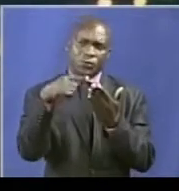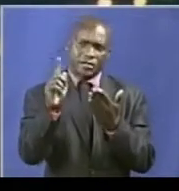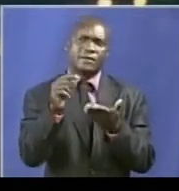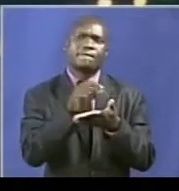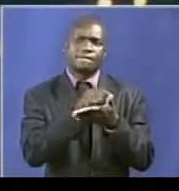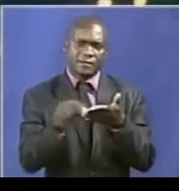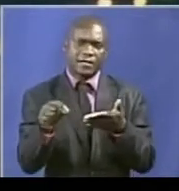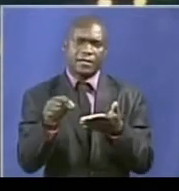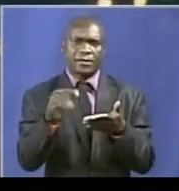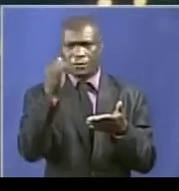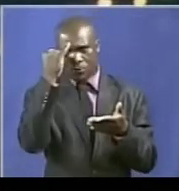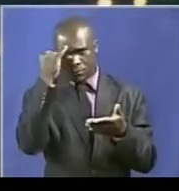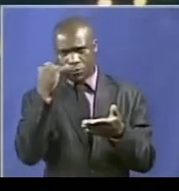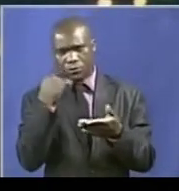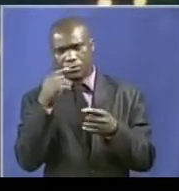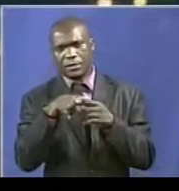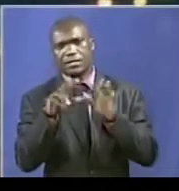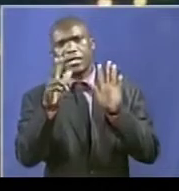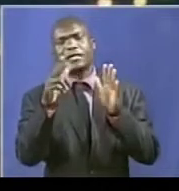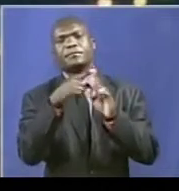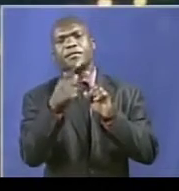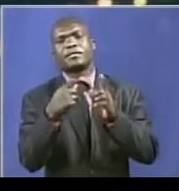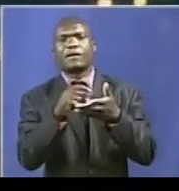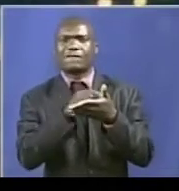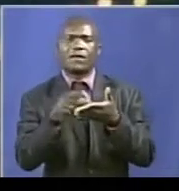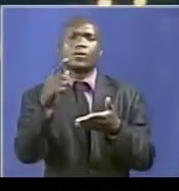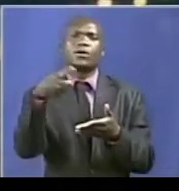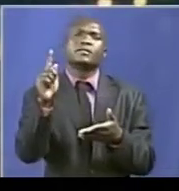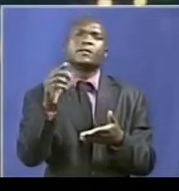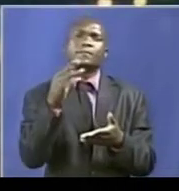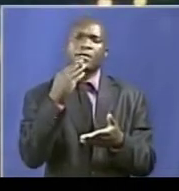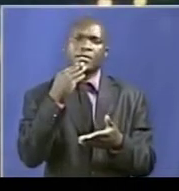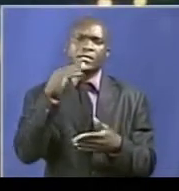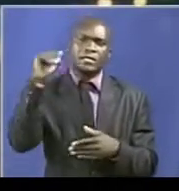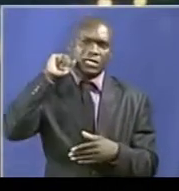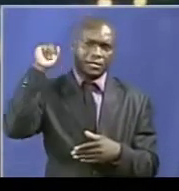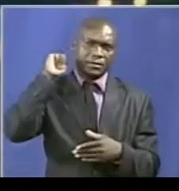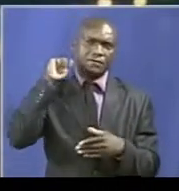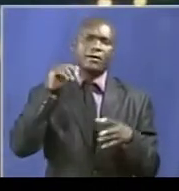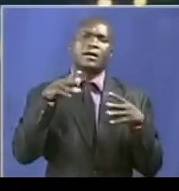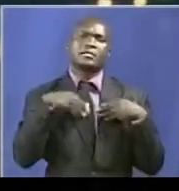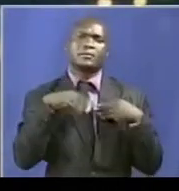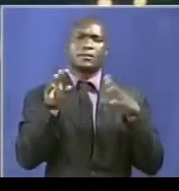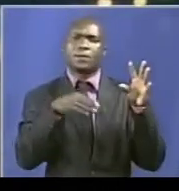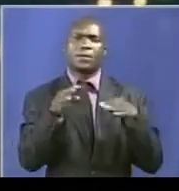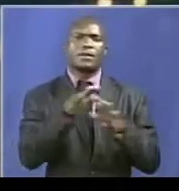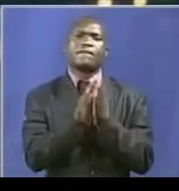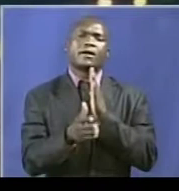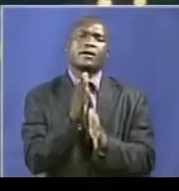Mujuru and eight ministers saying it is a demonstration that the revolutionary party does not tolerate corruption.